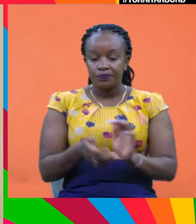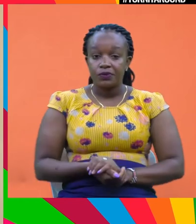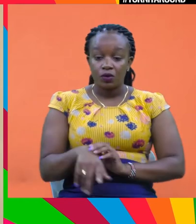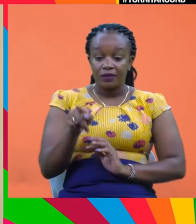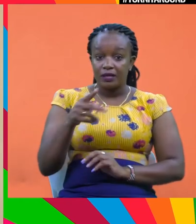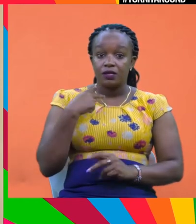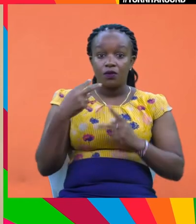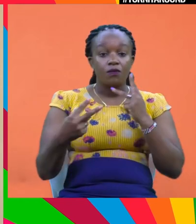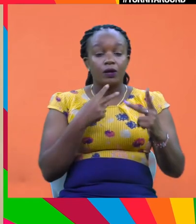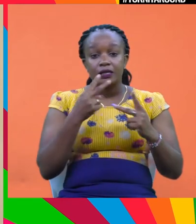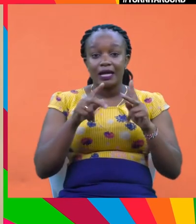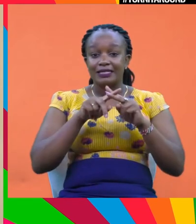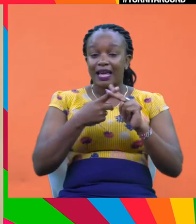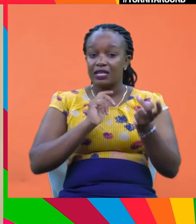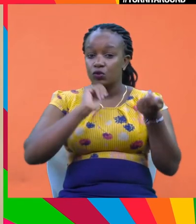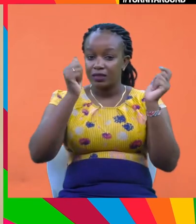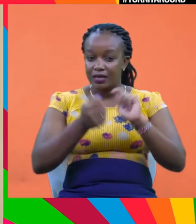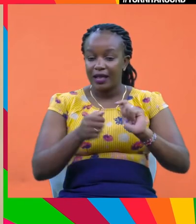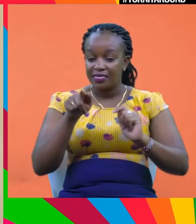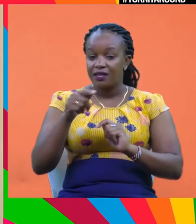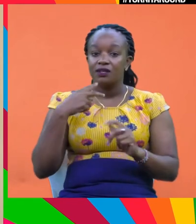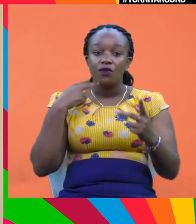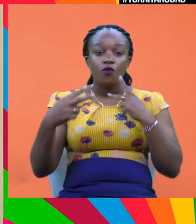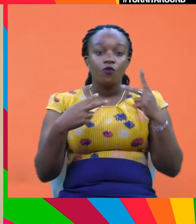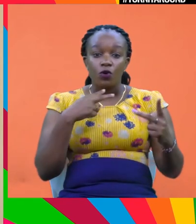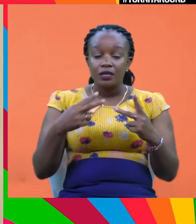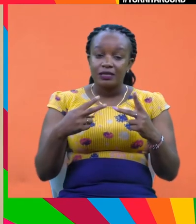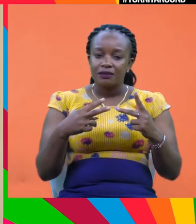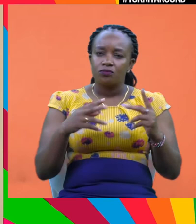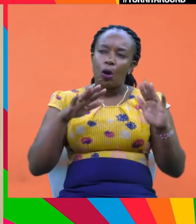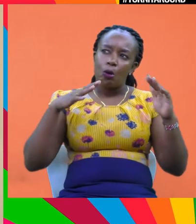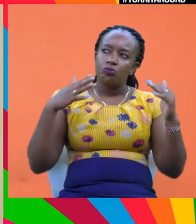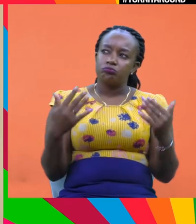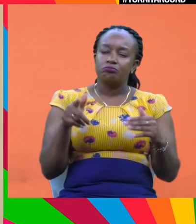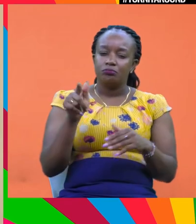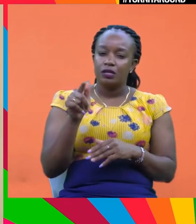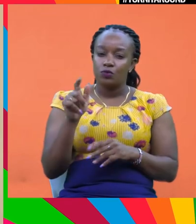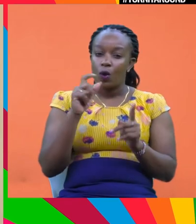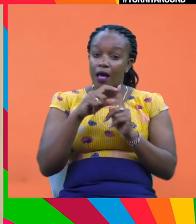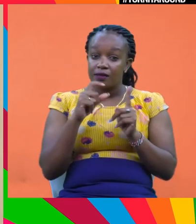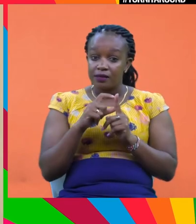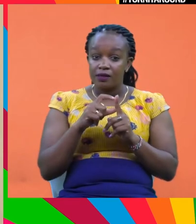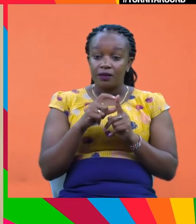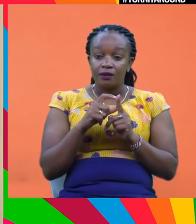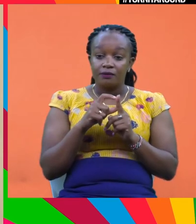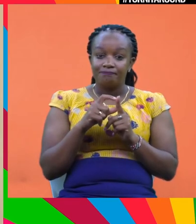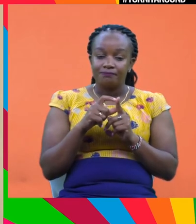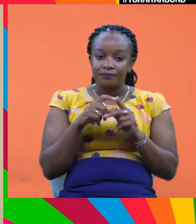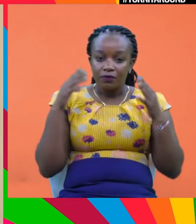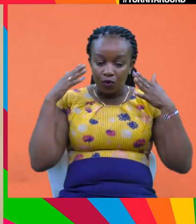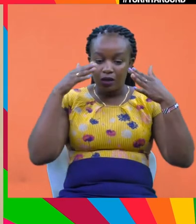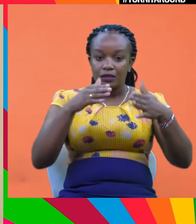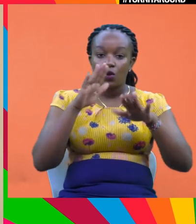that voice is starting to change. And if that voice sets the tone, the people that